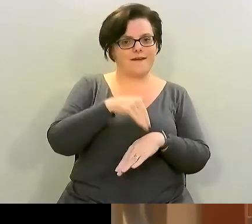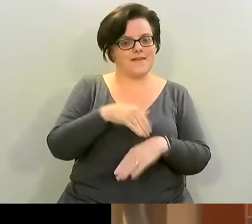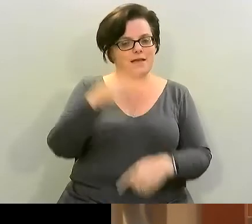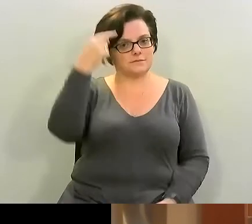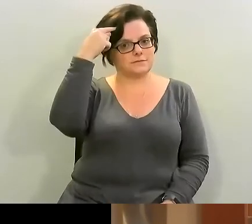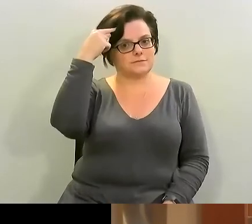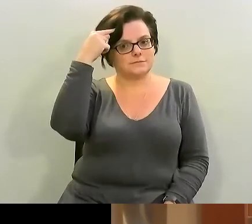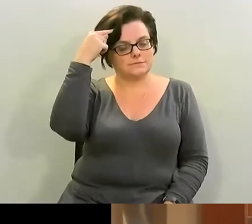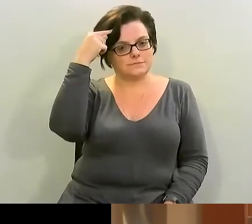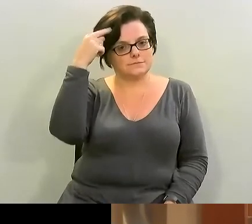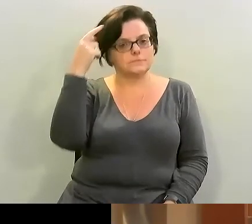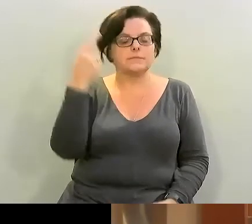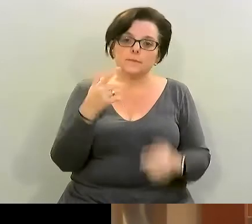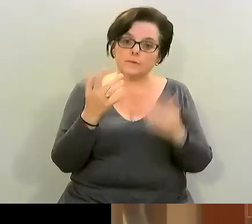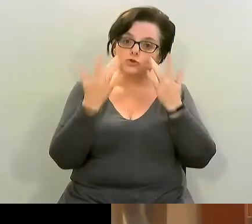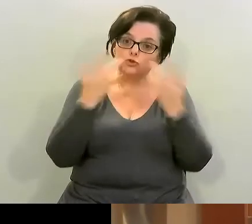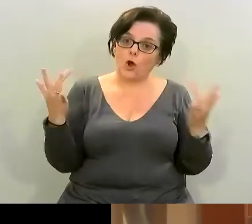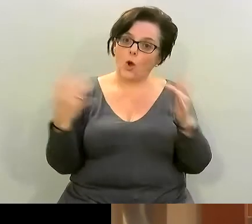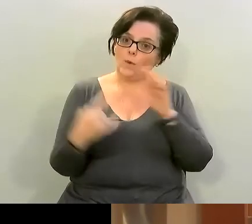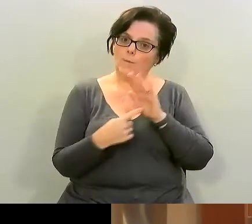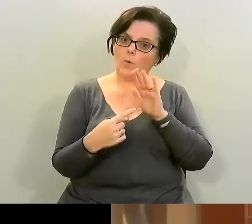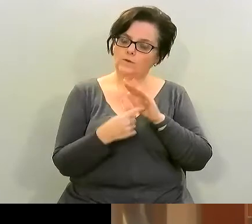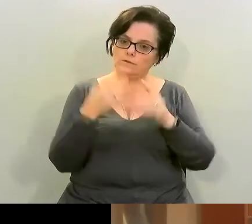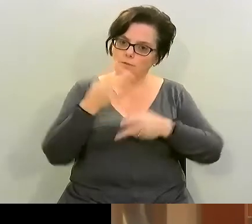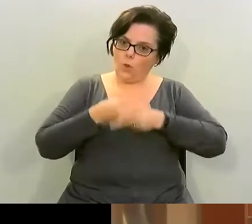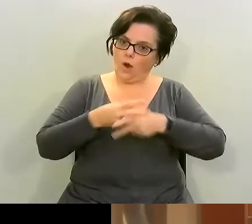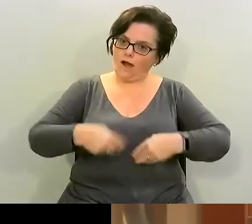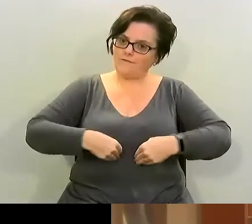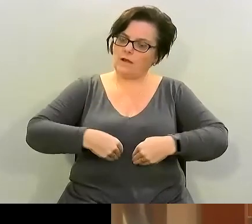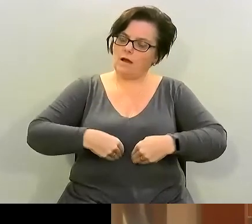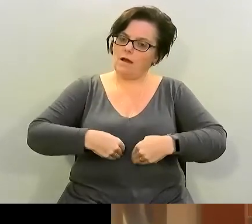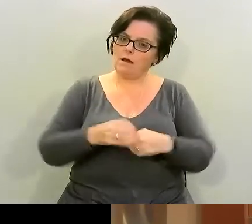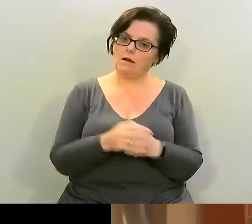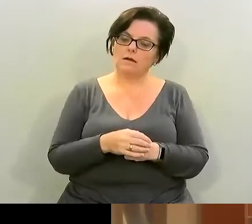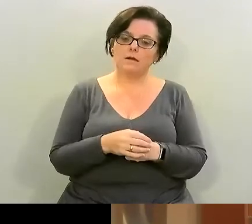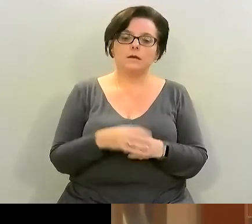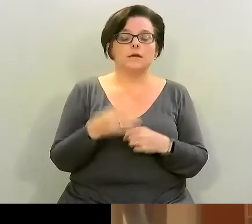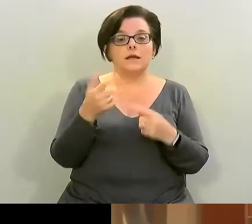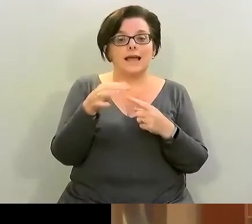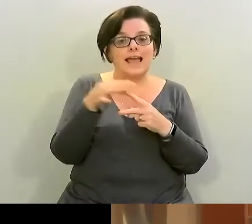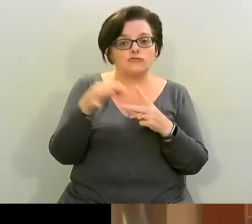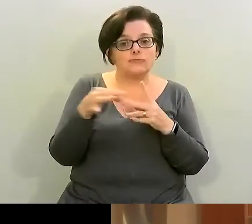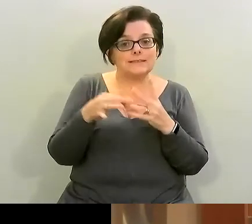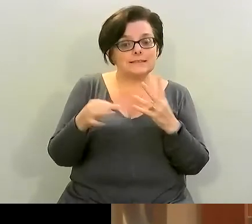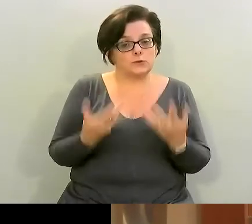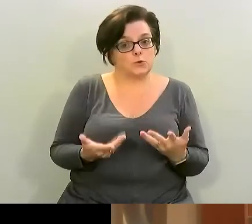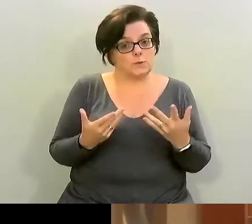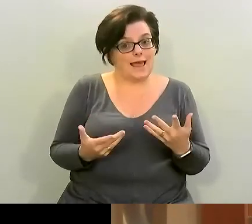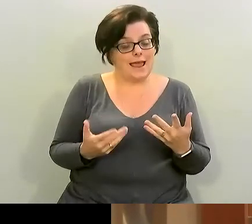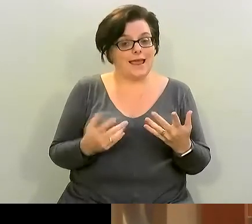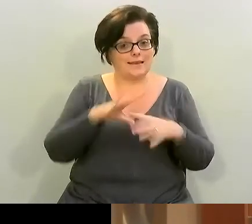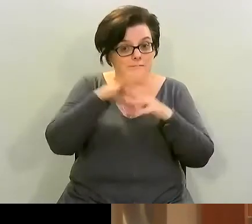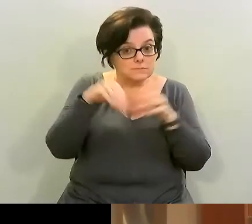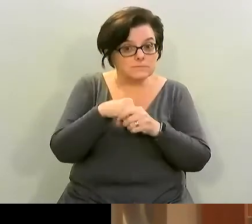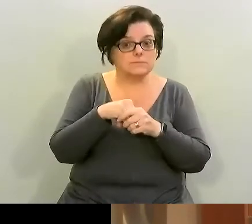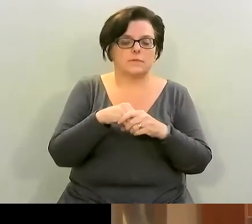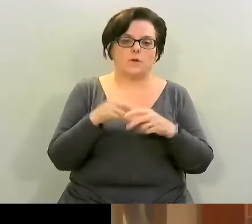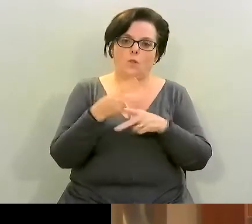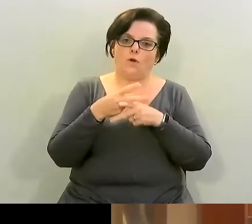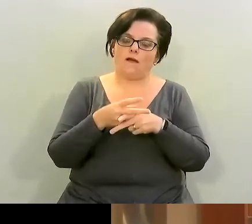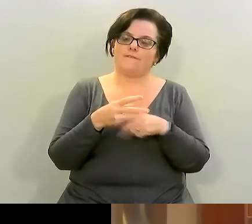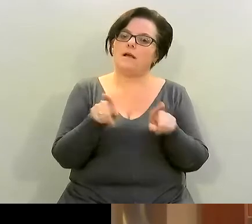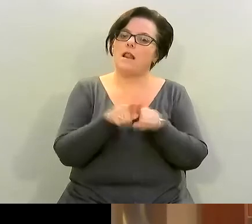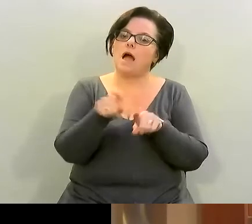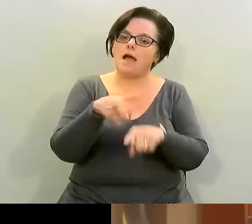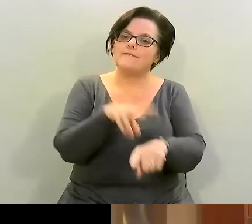to the importance of taking care of a microbiome all the ingredients in our recipes today do that vegetables such